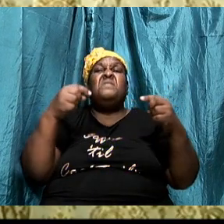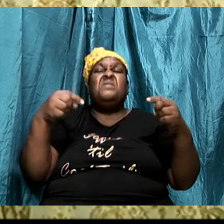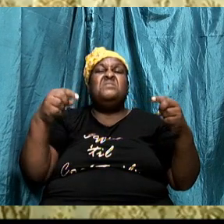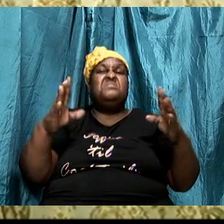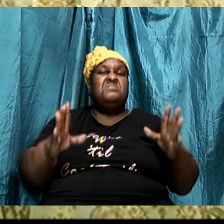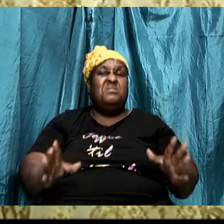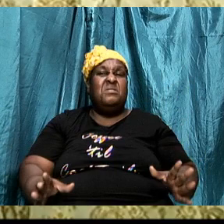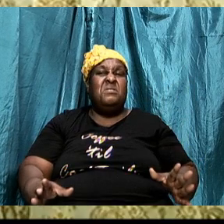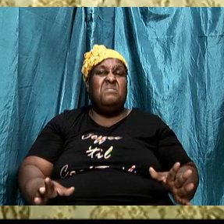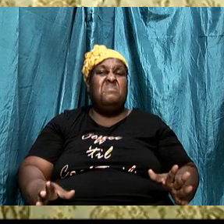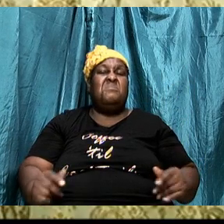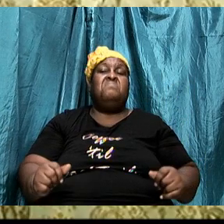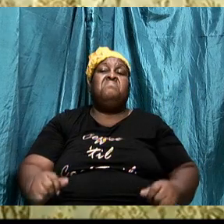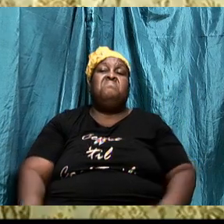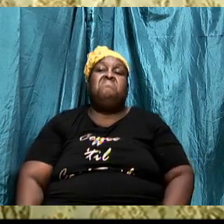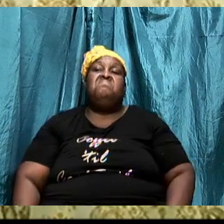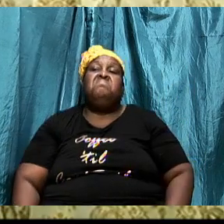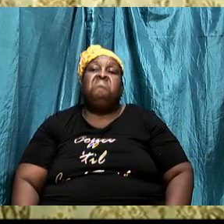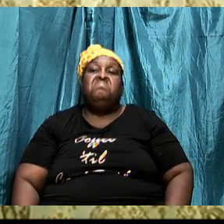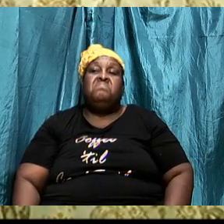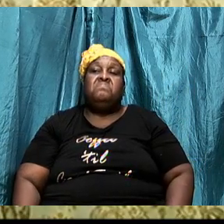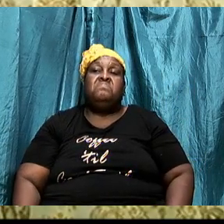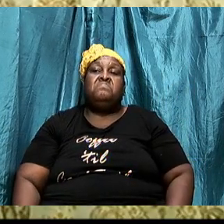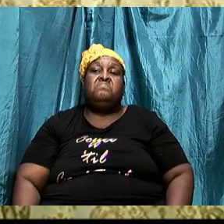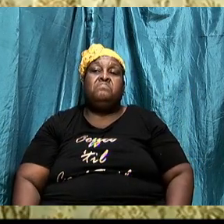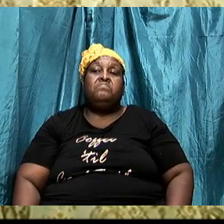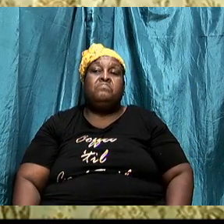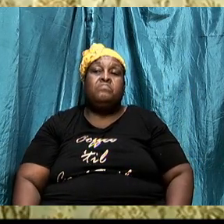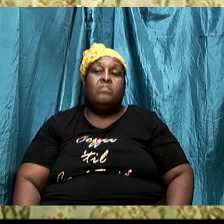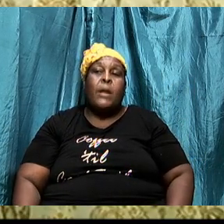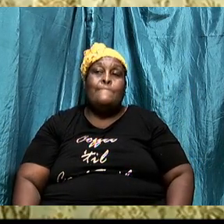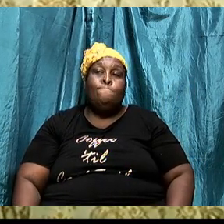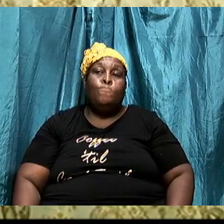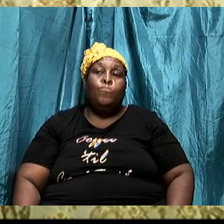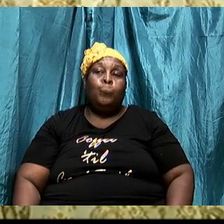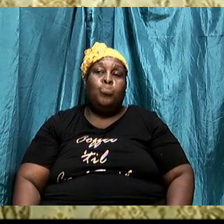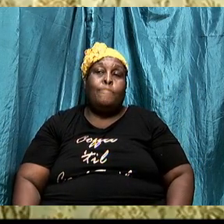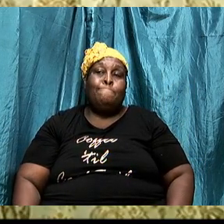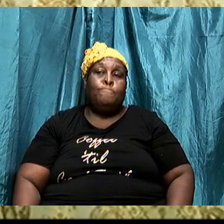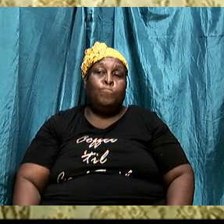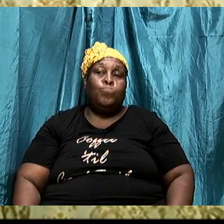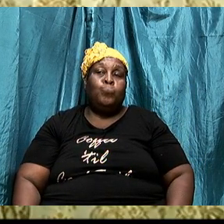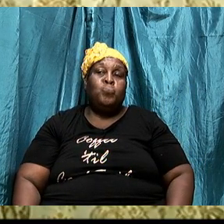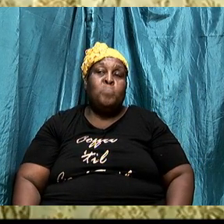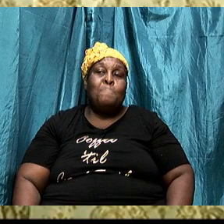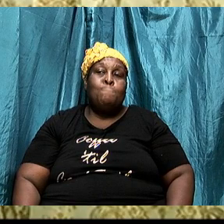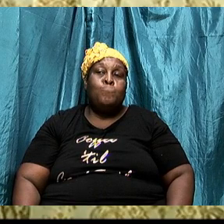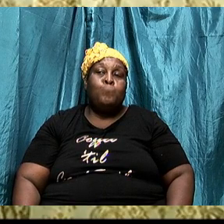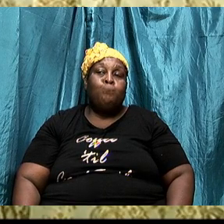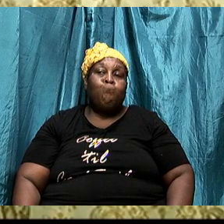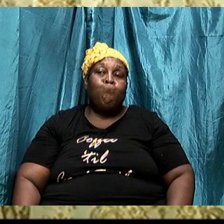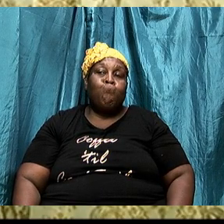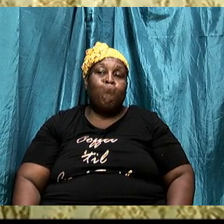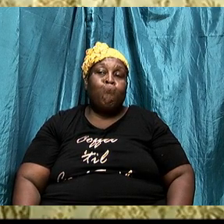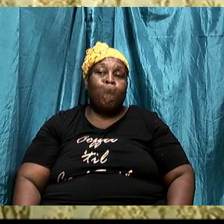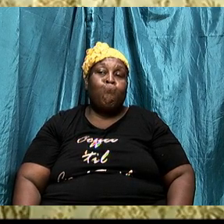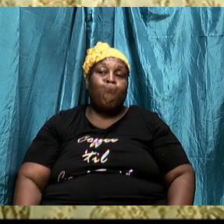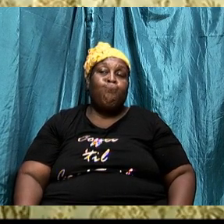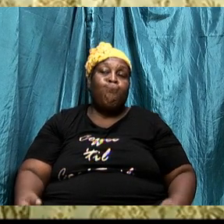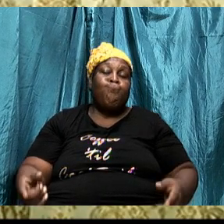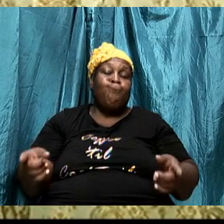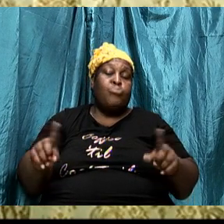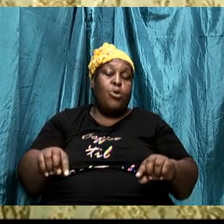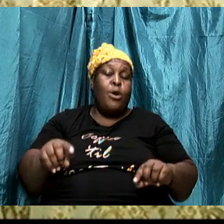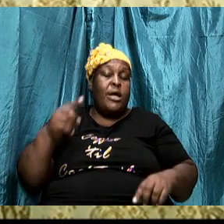So, we're looking now at 1 Samuel 17, 45, and 46. While David